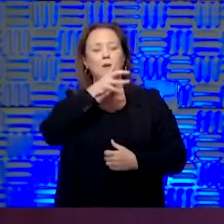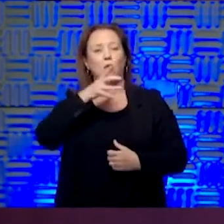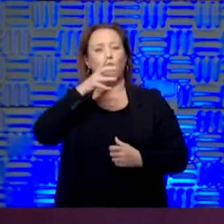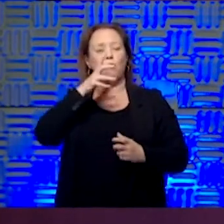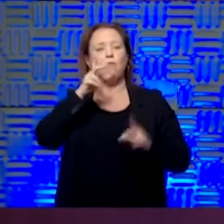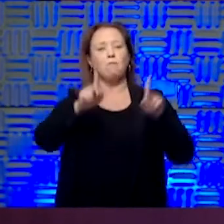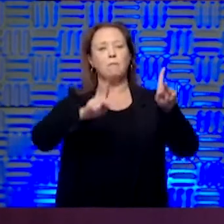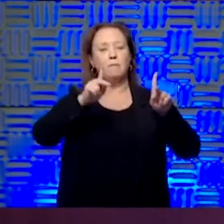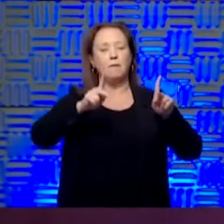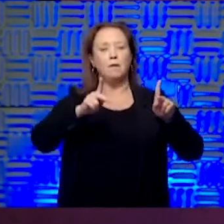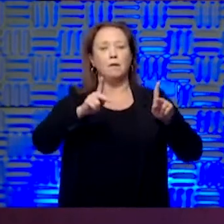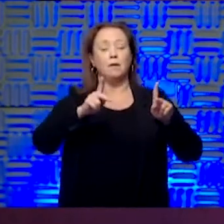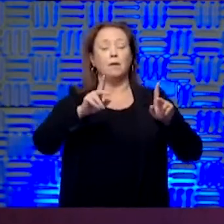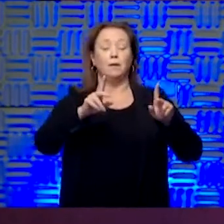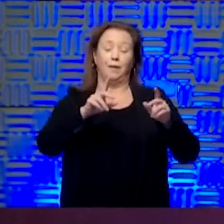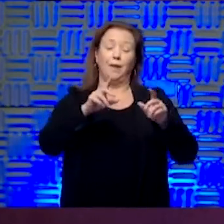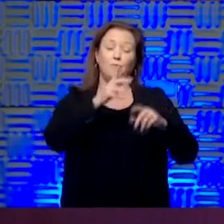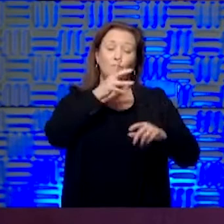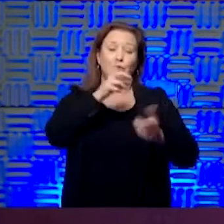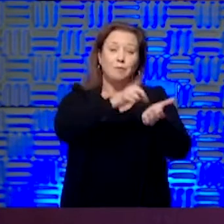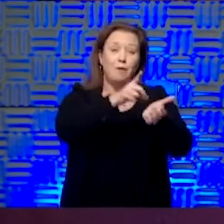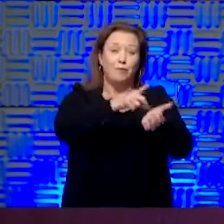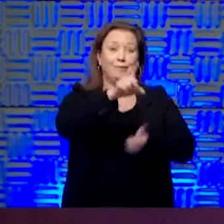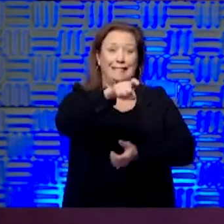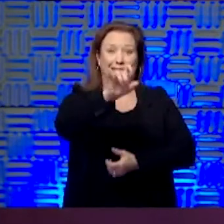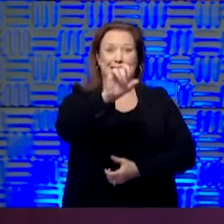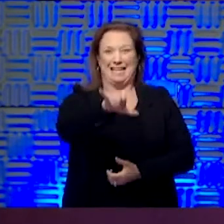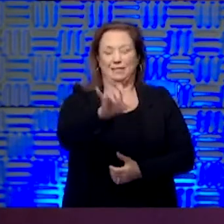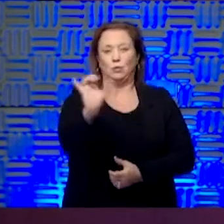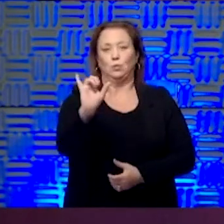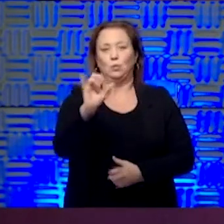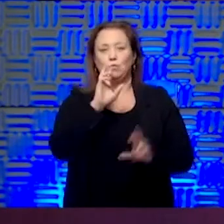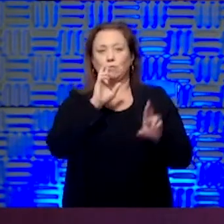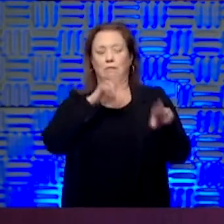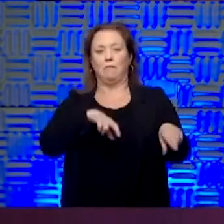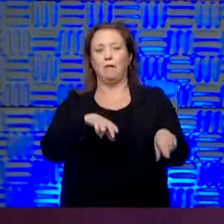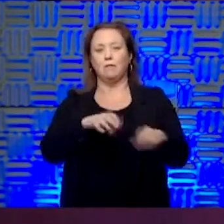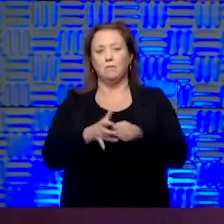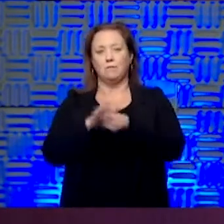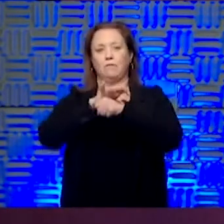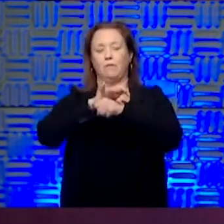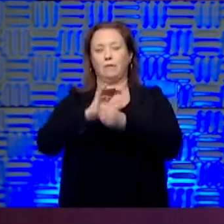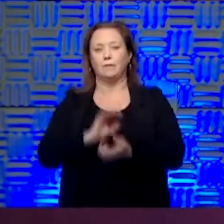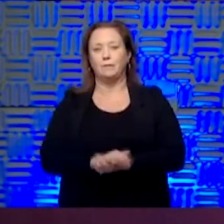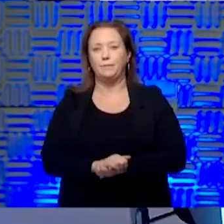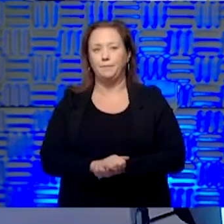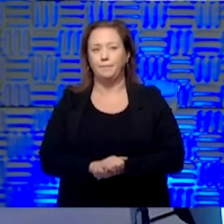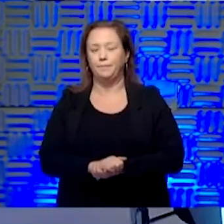citizens and our rural providers need that as well to be able to respond to this virus the best we can.